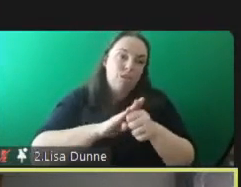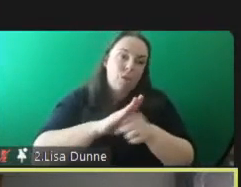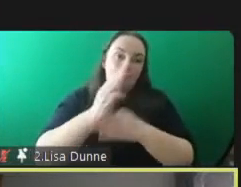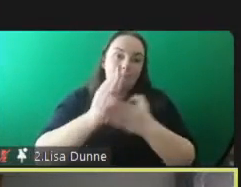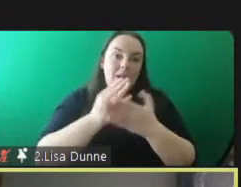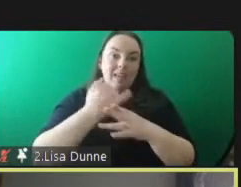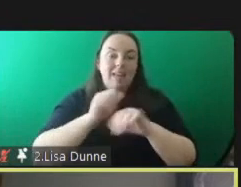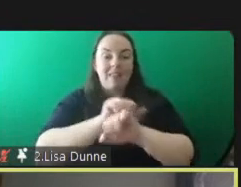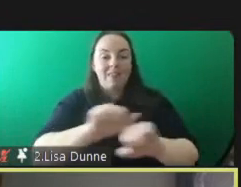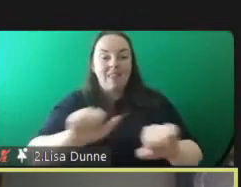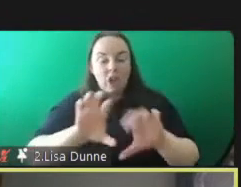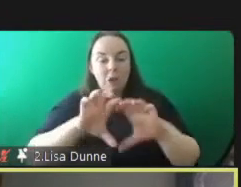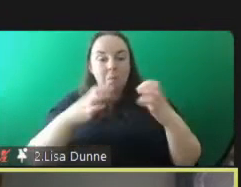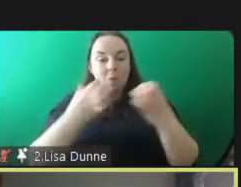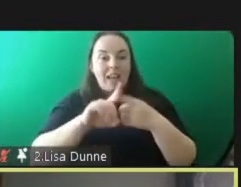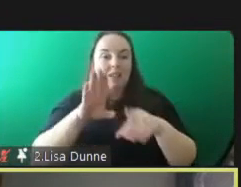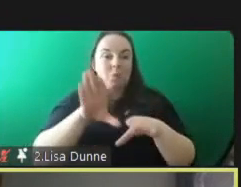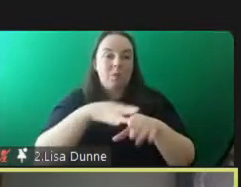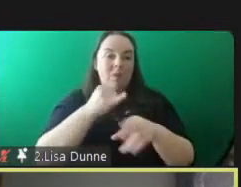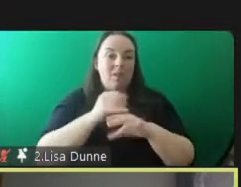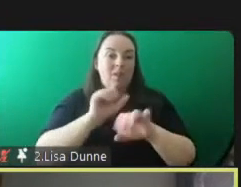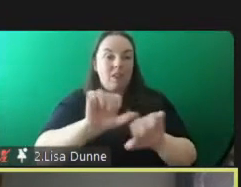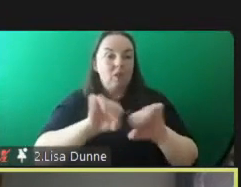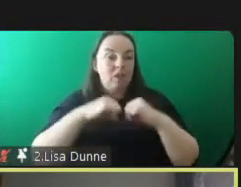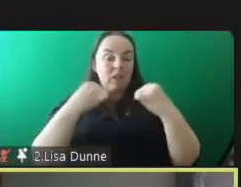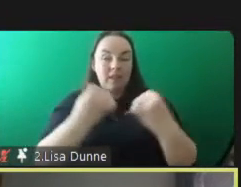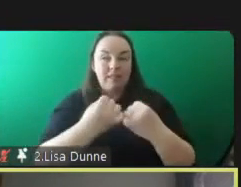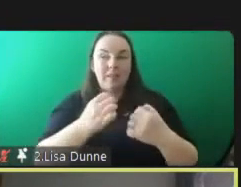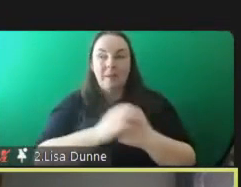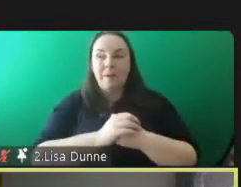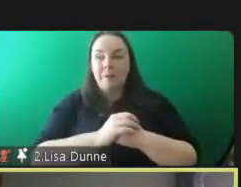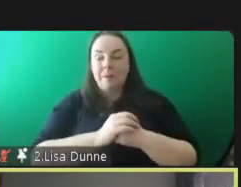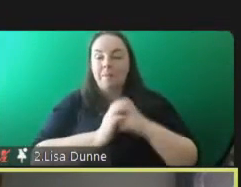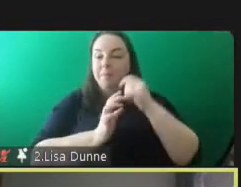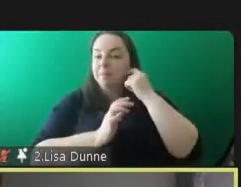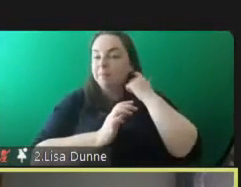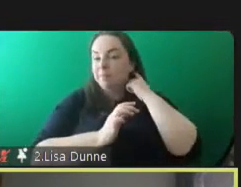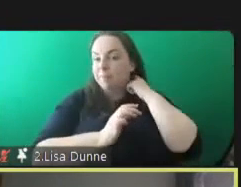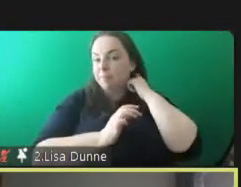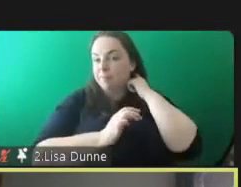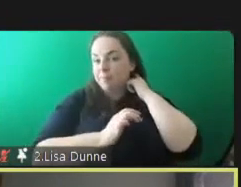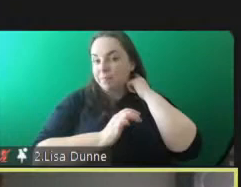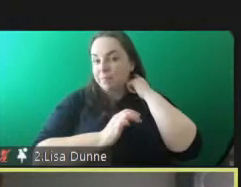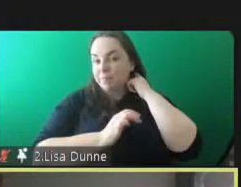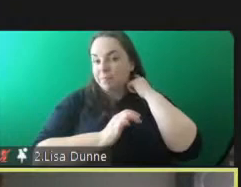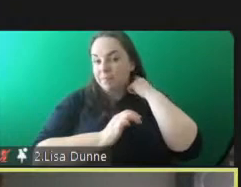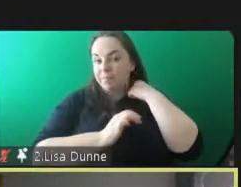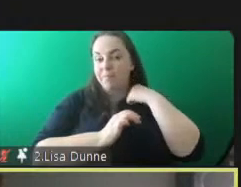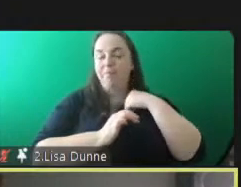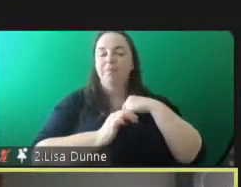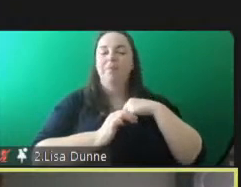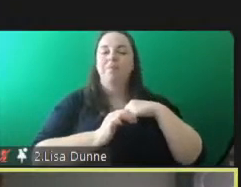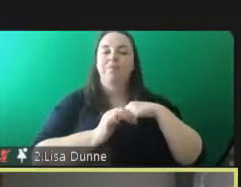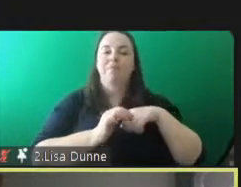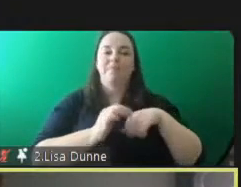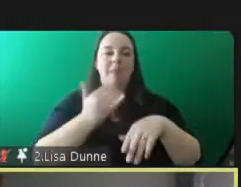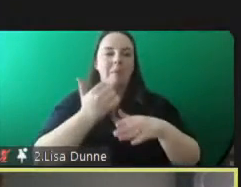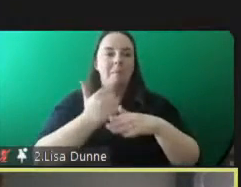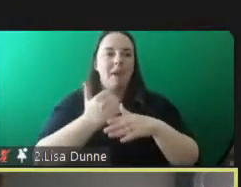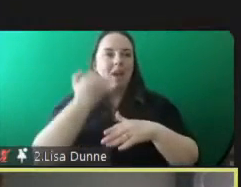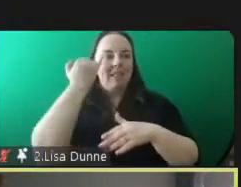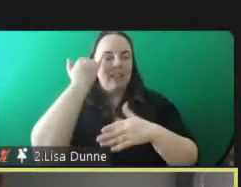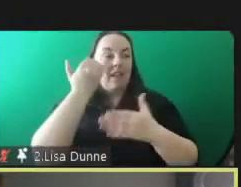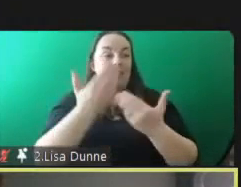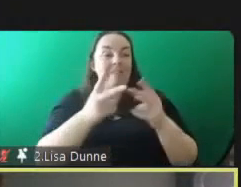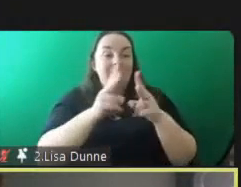society uh suppose the the basic concept in the village looks after its young people because they are the